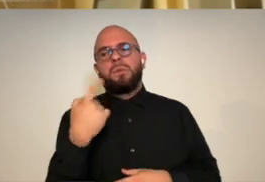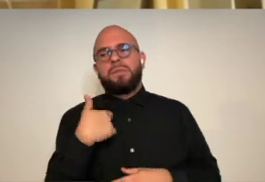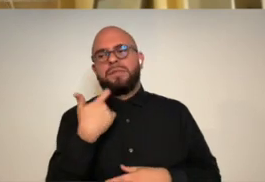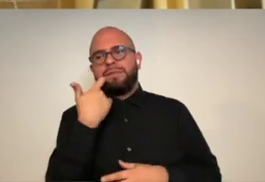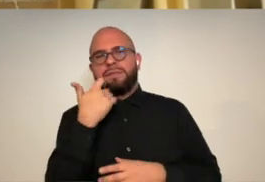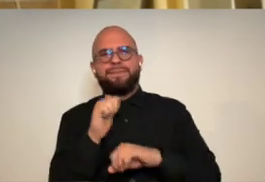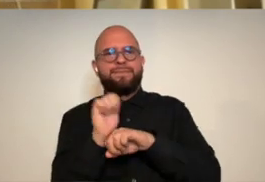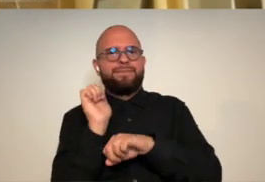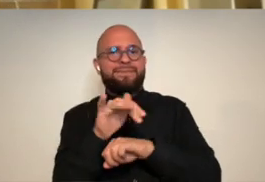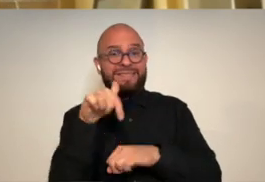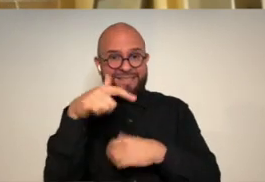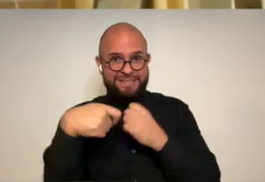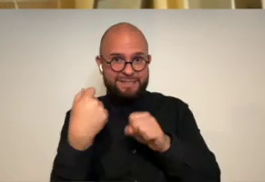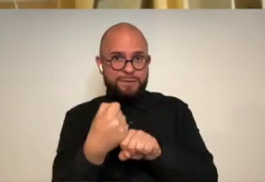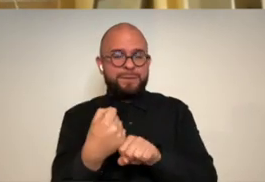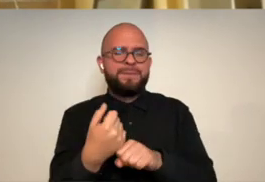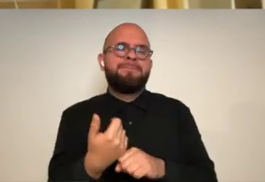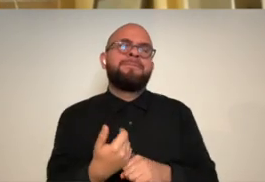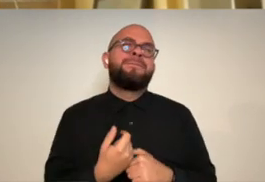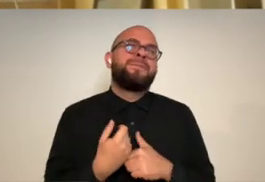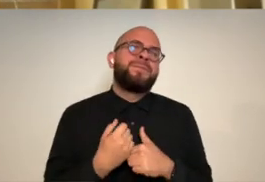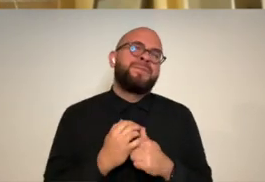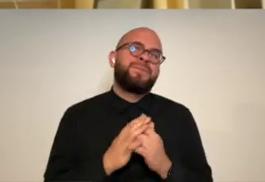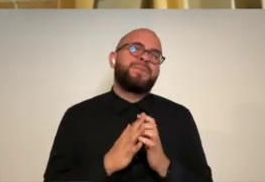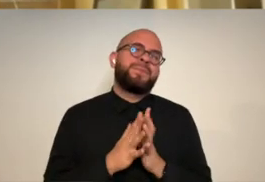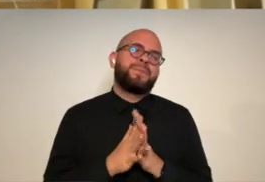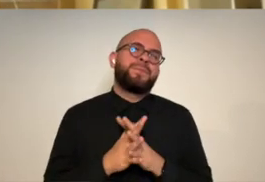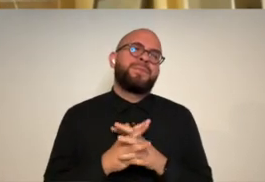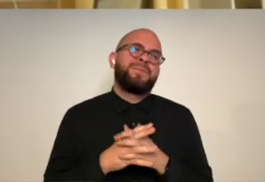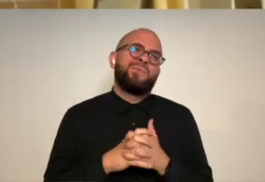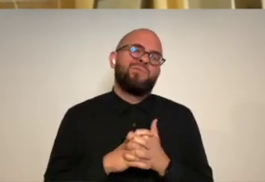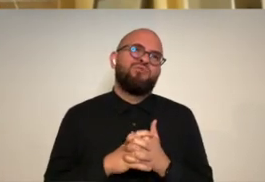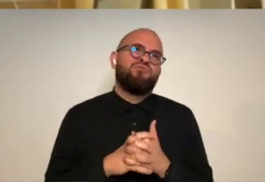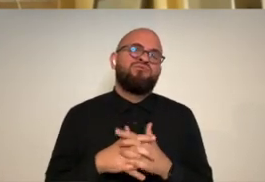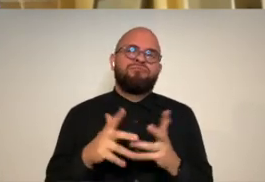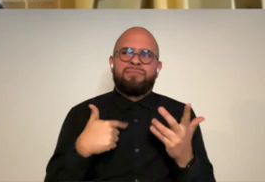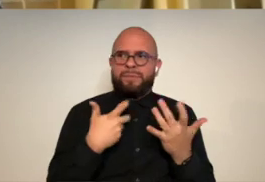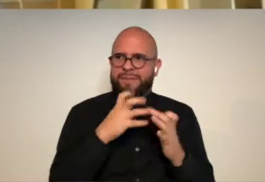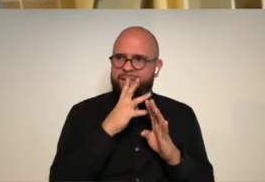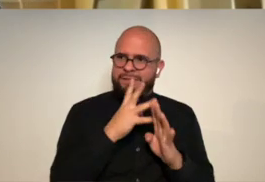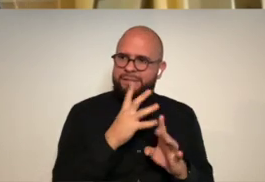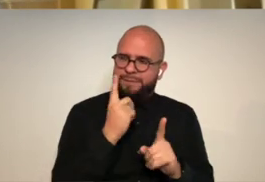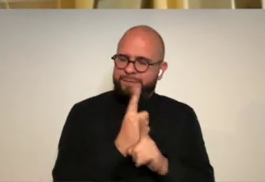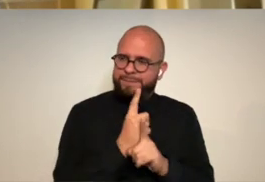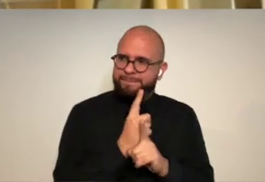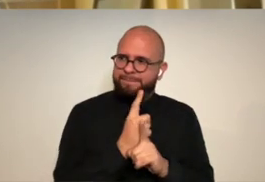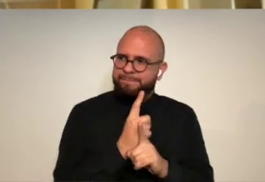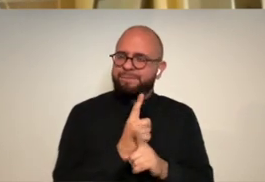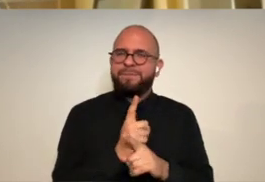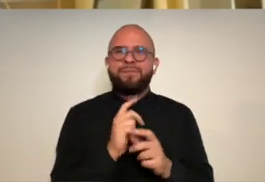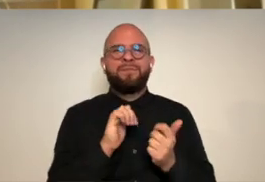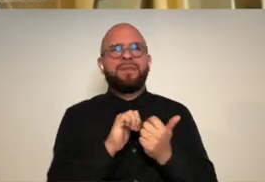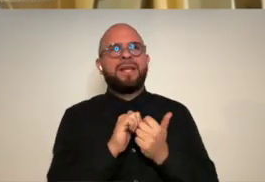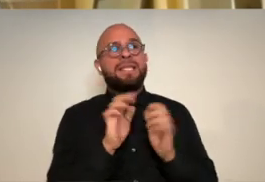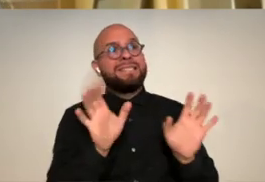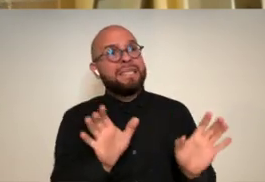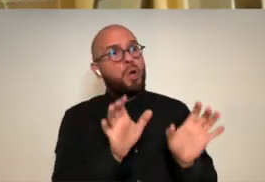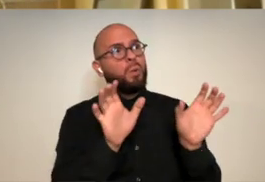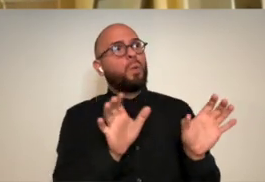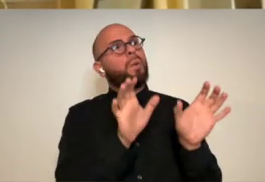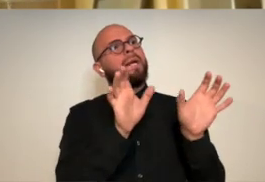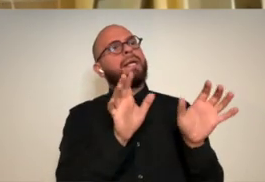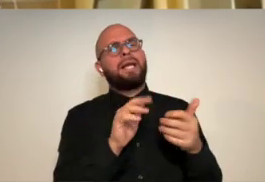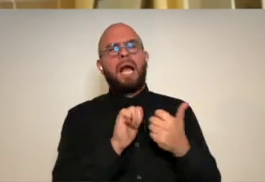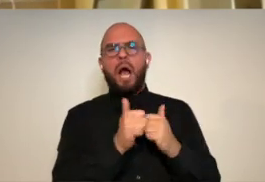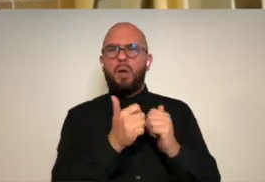the piece that i submitted for this year it's um i'm gonna try and say this right to